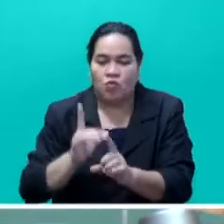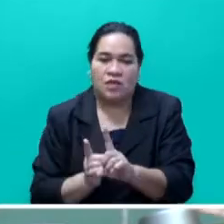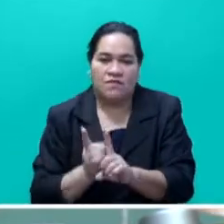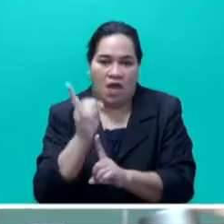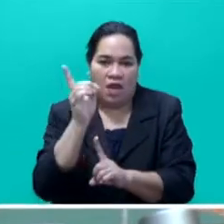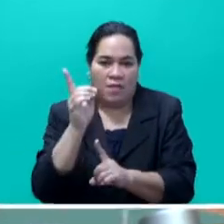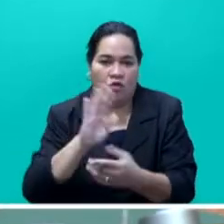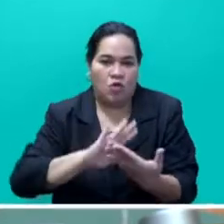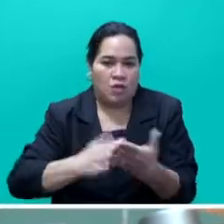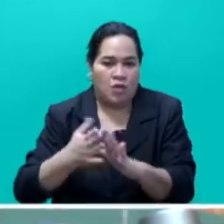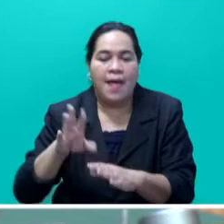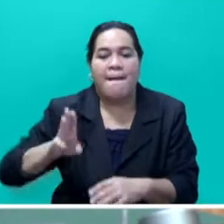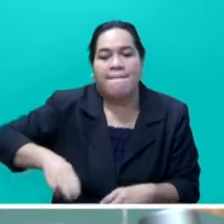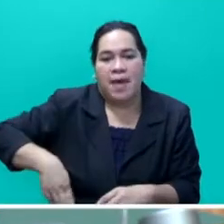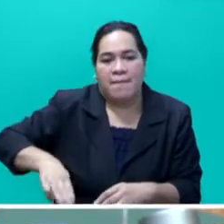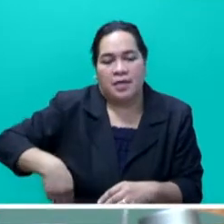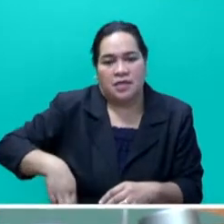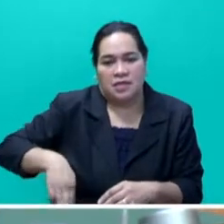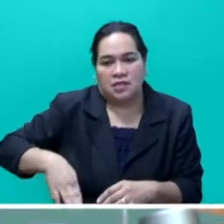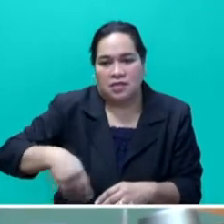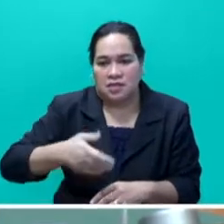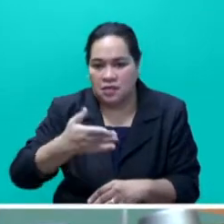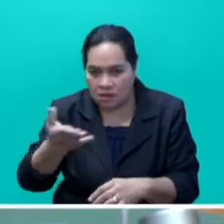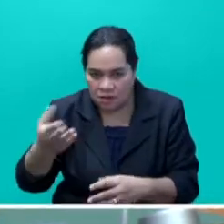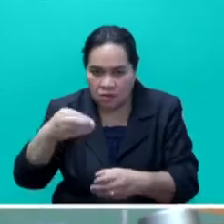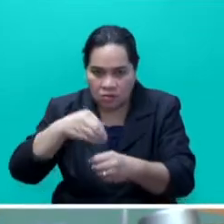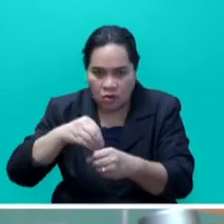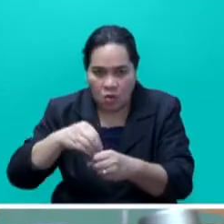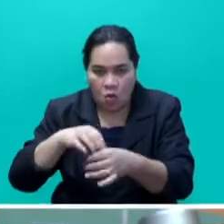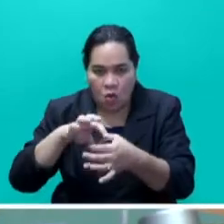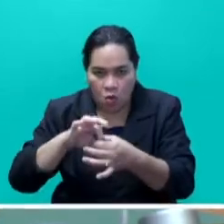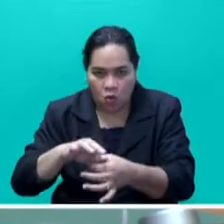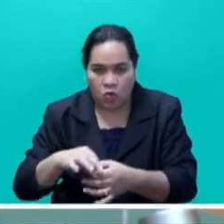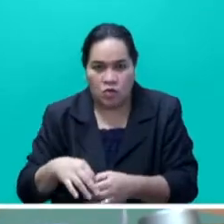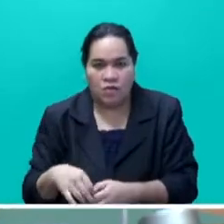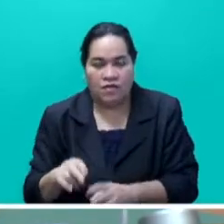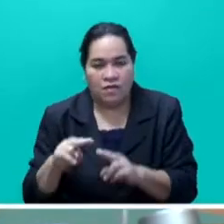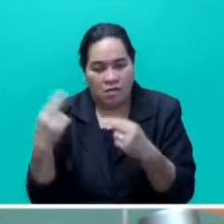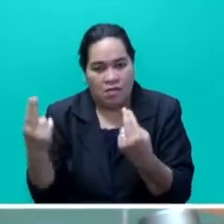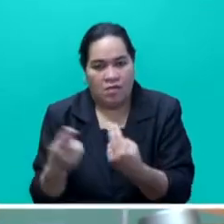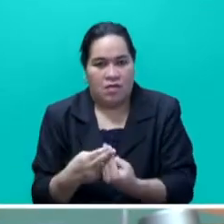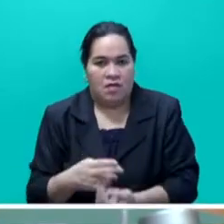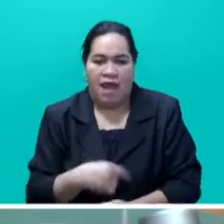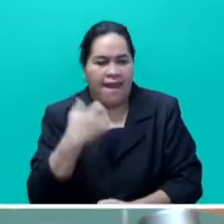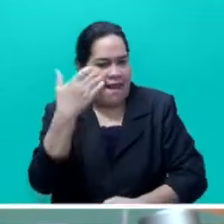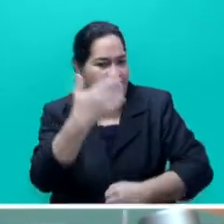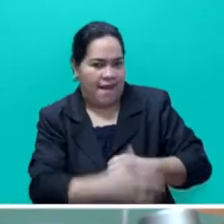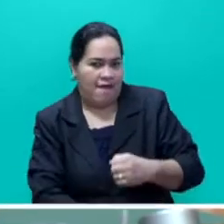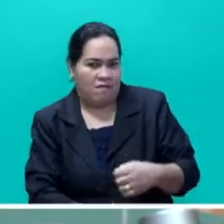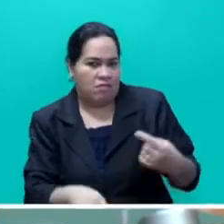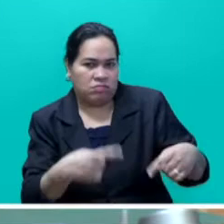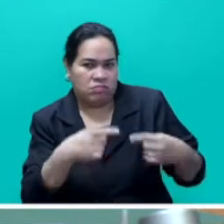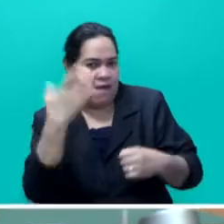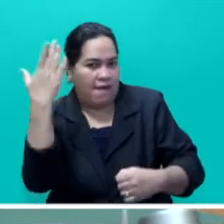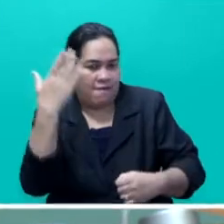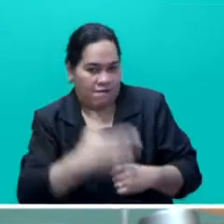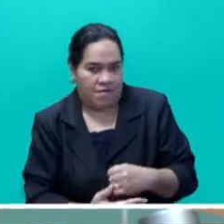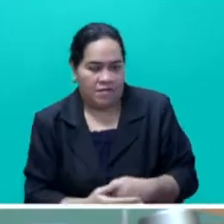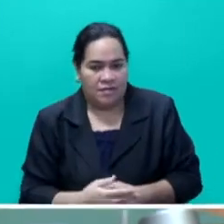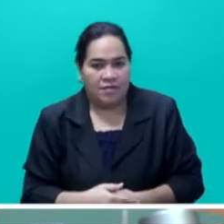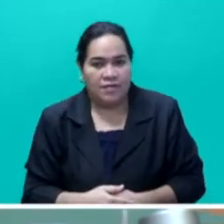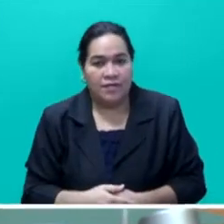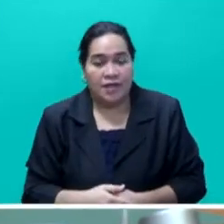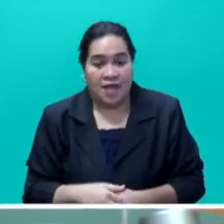The members of the Matangali, Mr Speaker Sayer, never. Mr Speaker Sayer, Mr Speaker Sayer, we are targeting